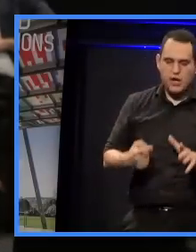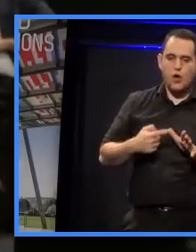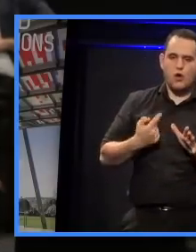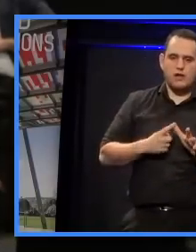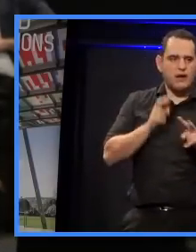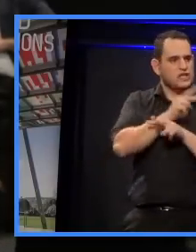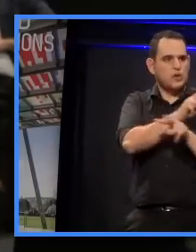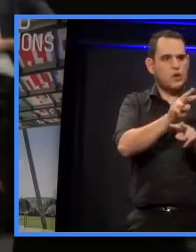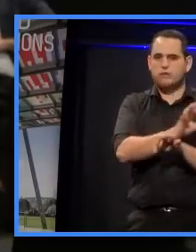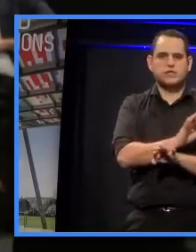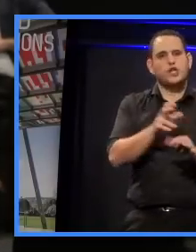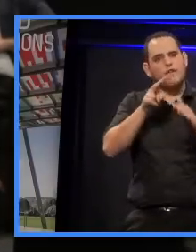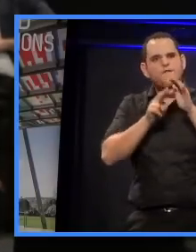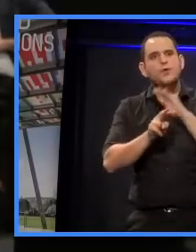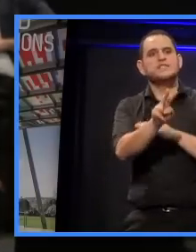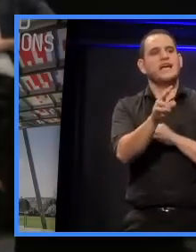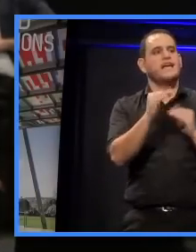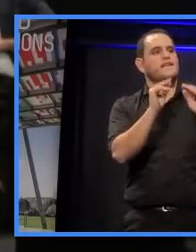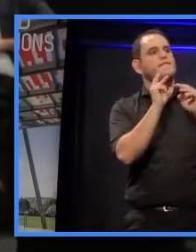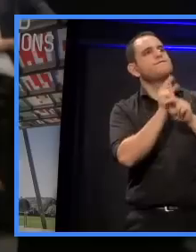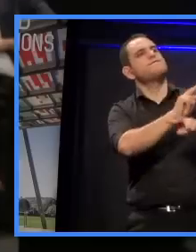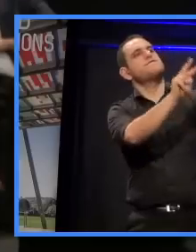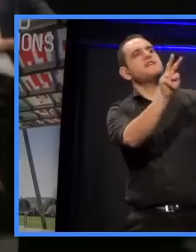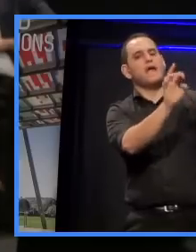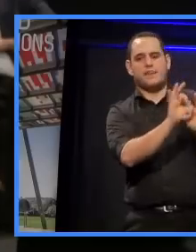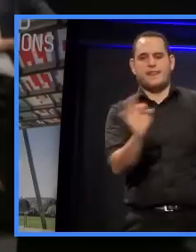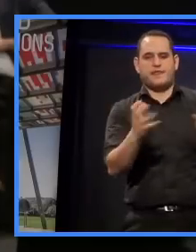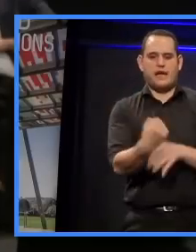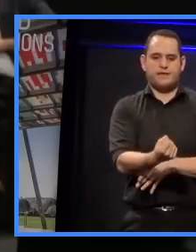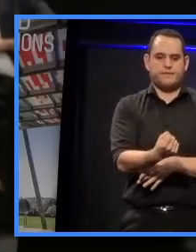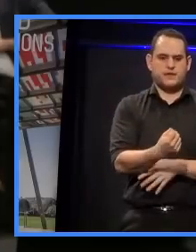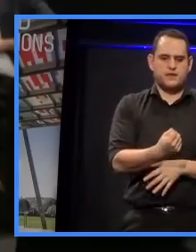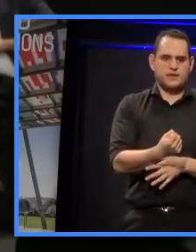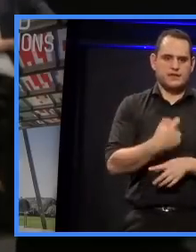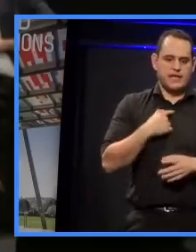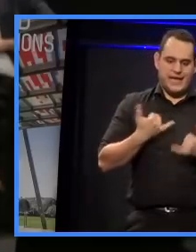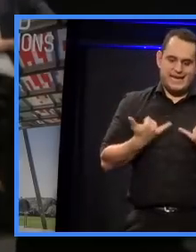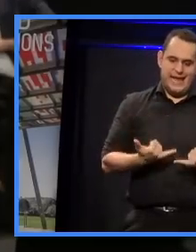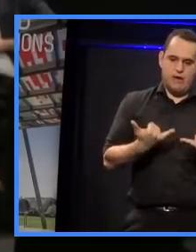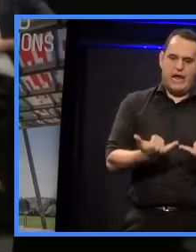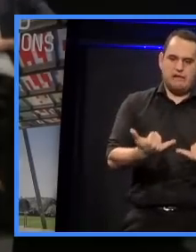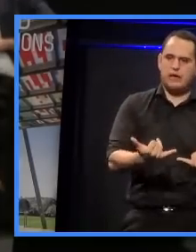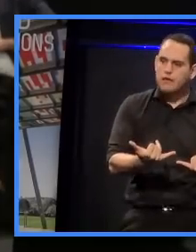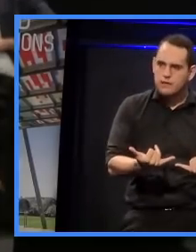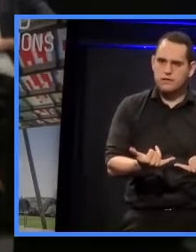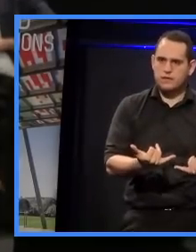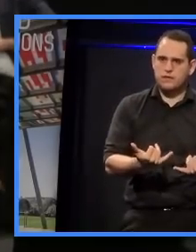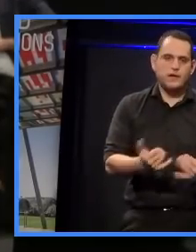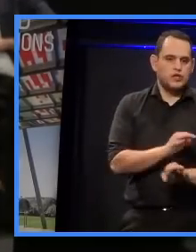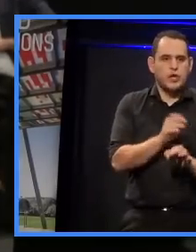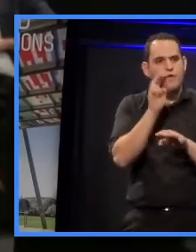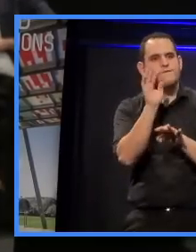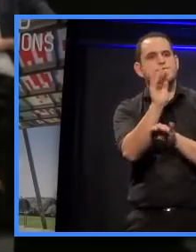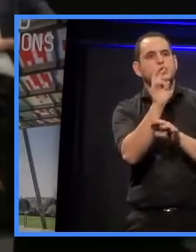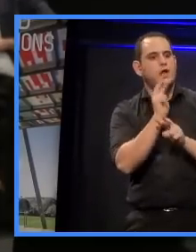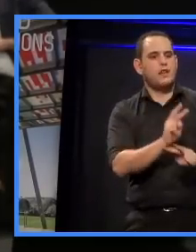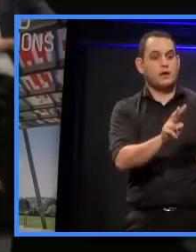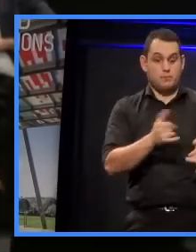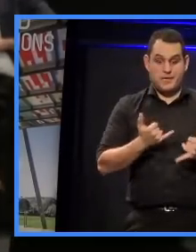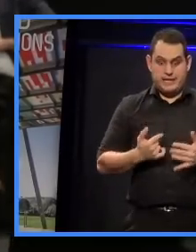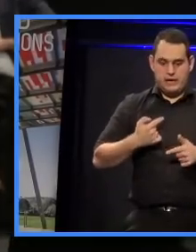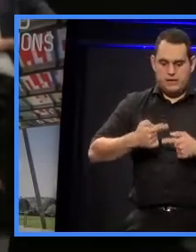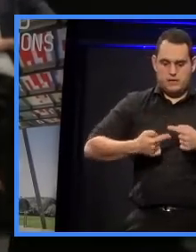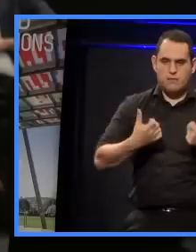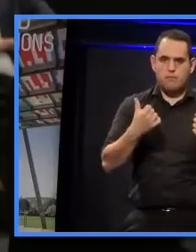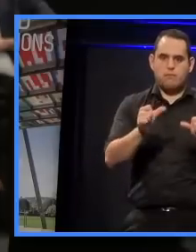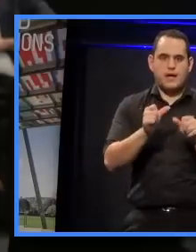a lot of vision of how this city was going to be in 30 years' time. There's certainly been a hell of a lot more of